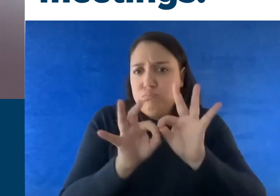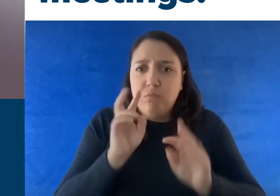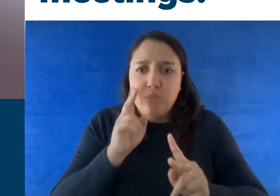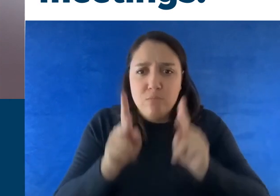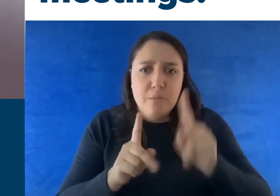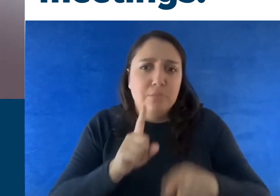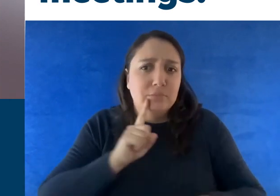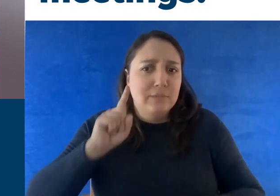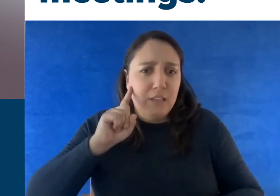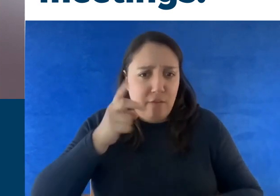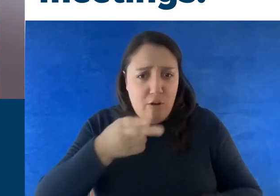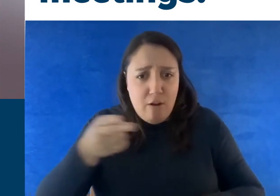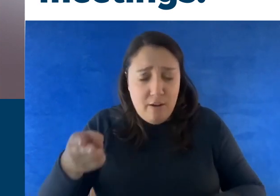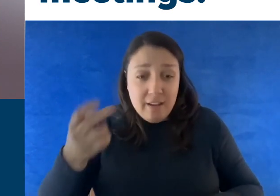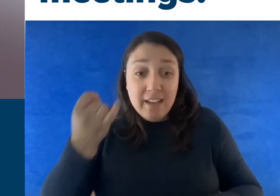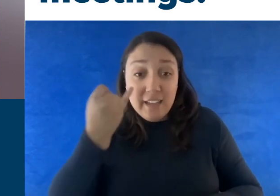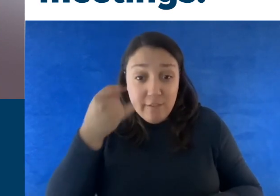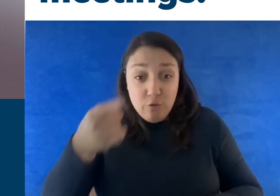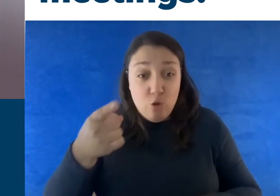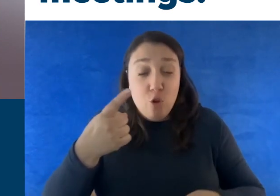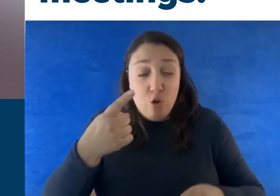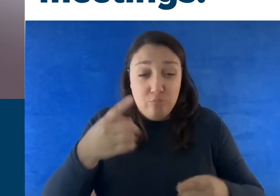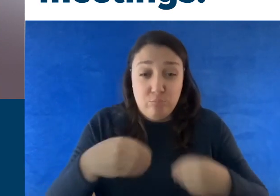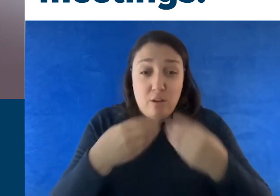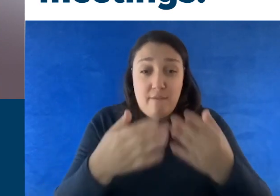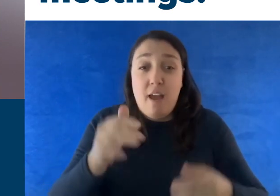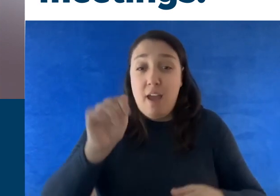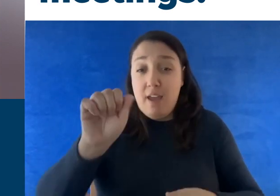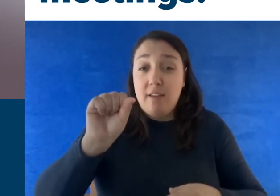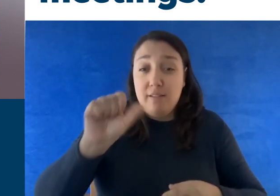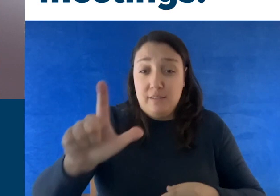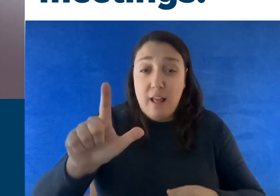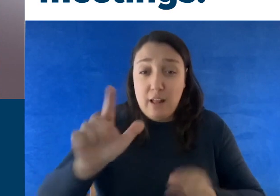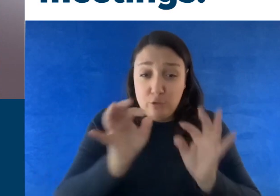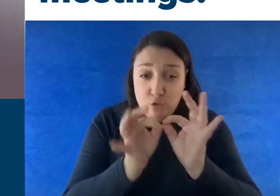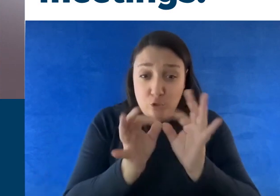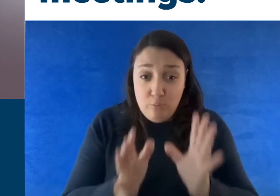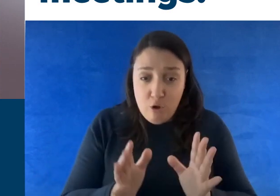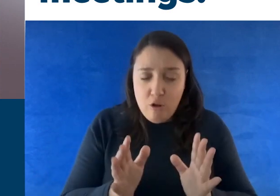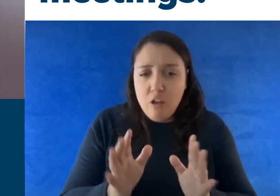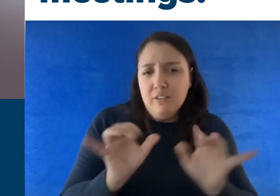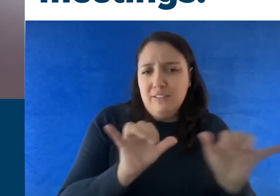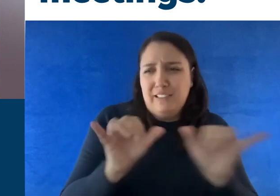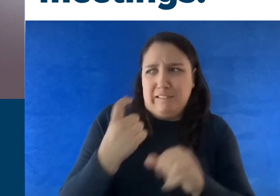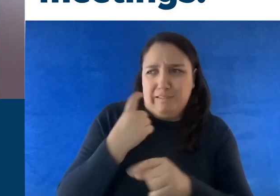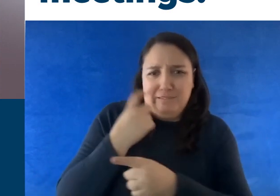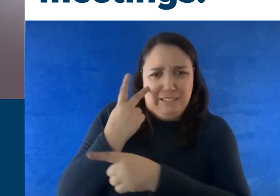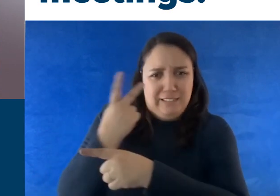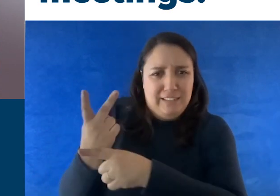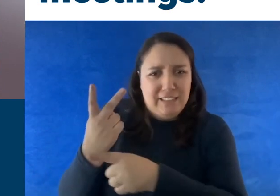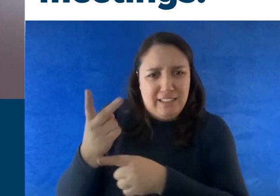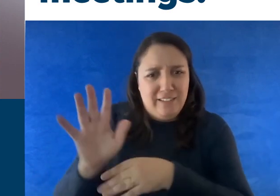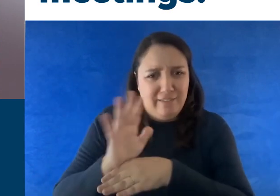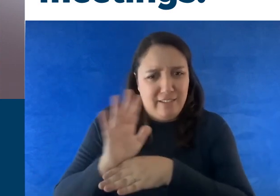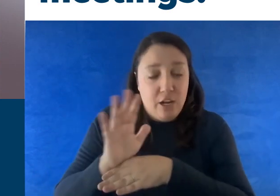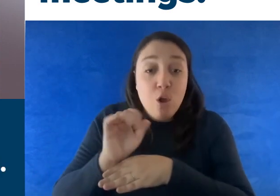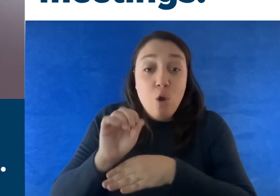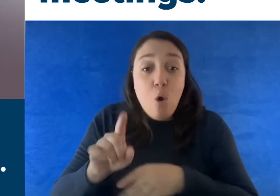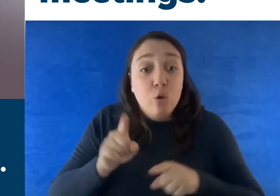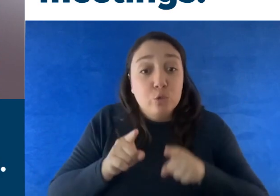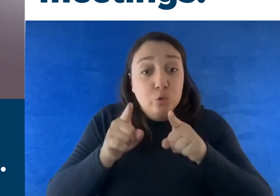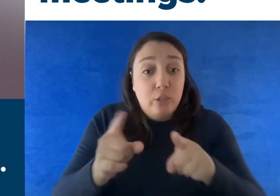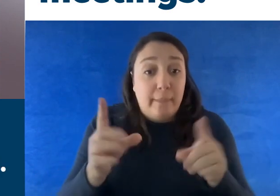hearing. By providing an American Sign Language ASL interpreter, like we've done in this video, or during meetings,